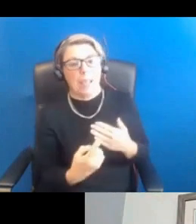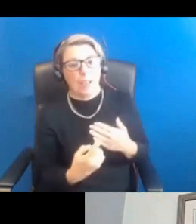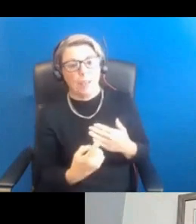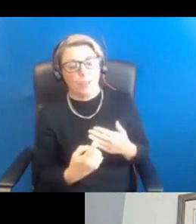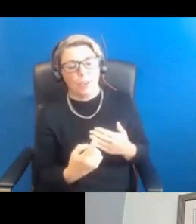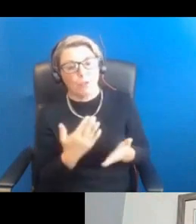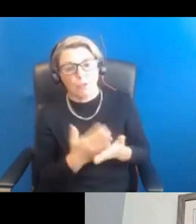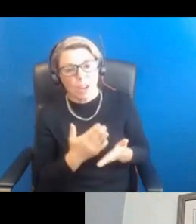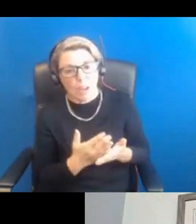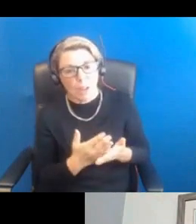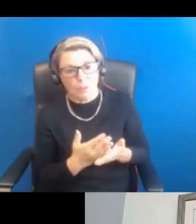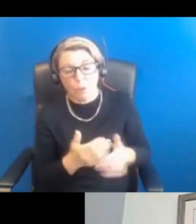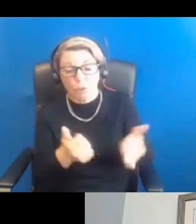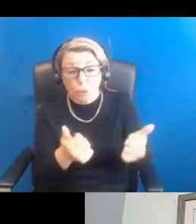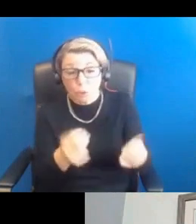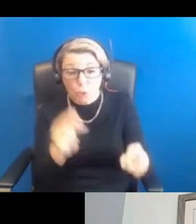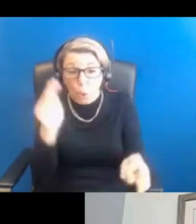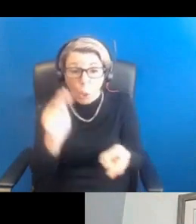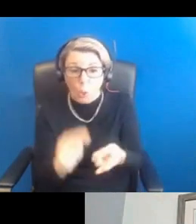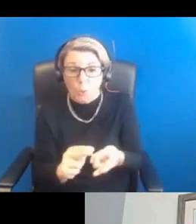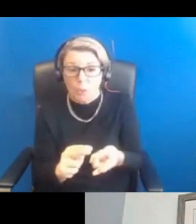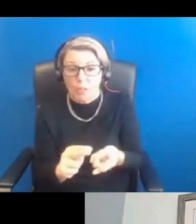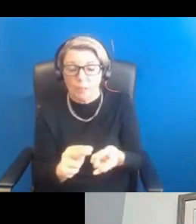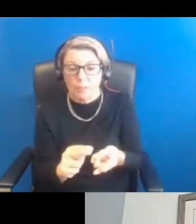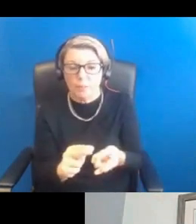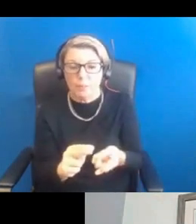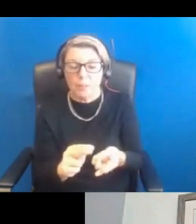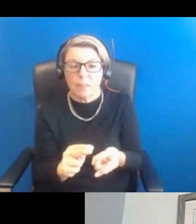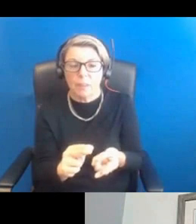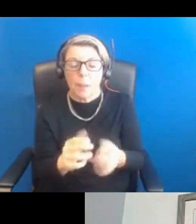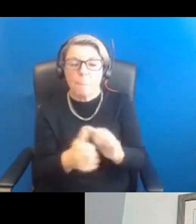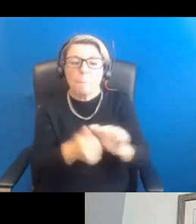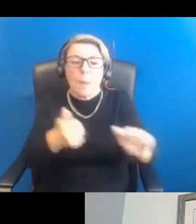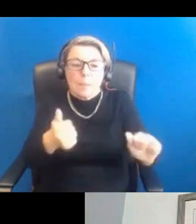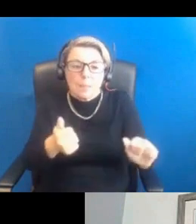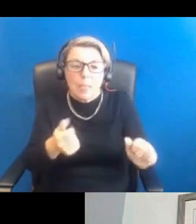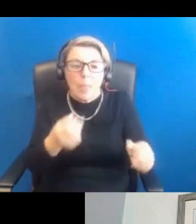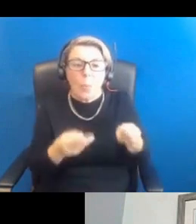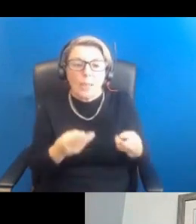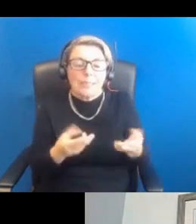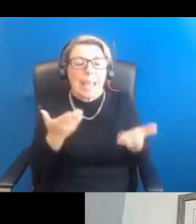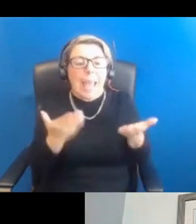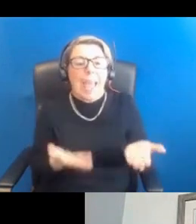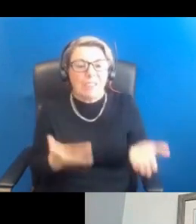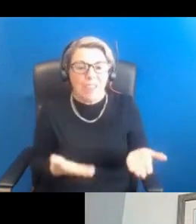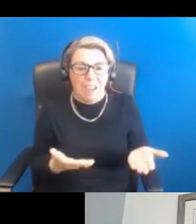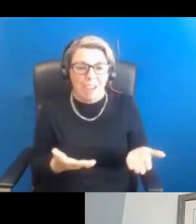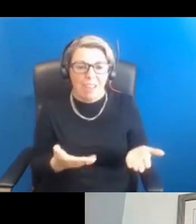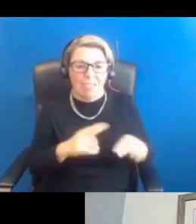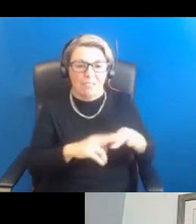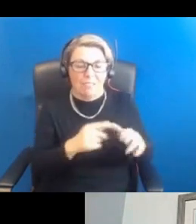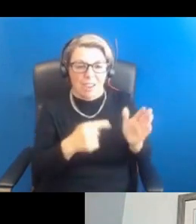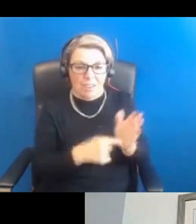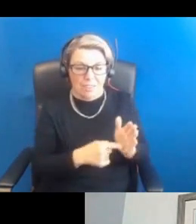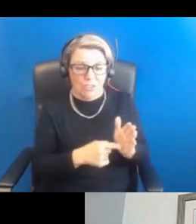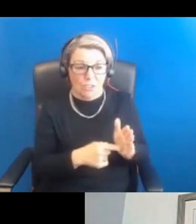good at losing weight. If you put a little bit of muscle on, that weighs a lot more than fat. So women who are exercising will sometimes see body